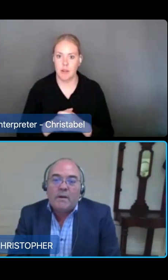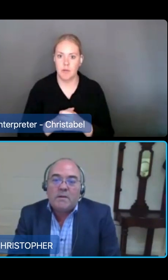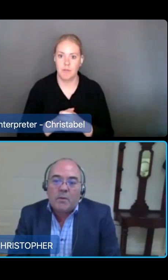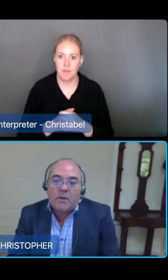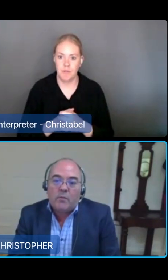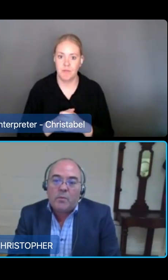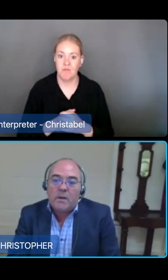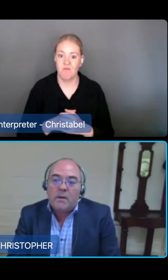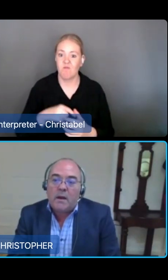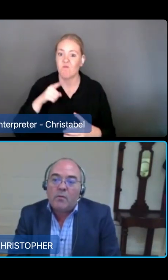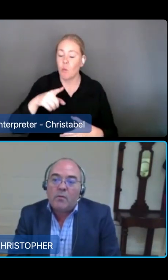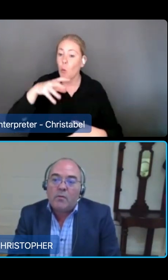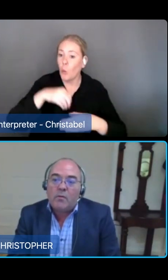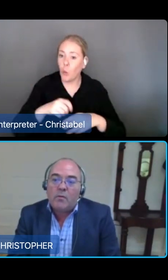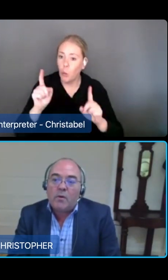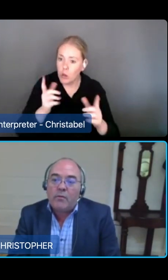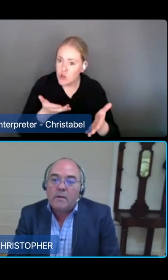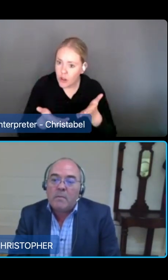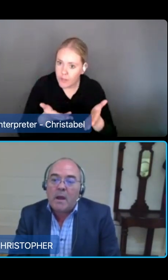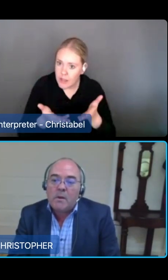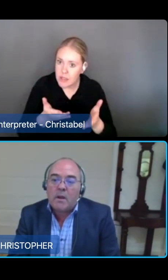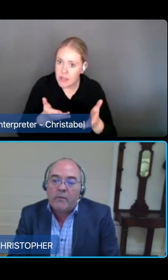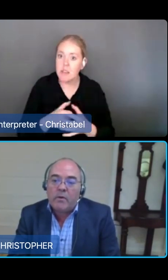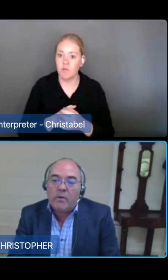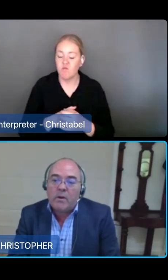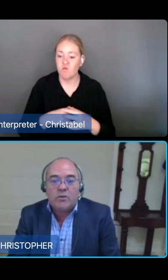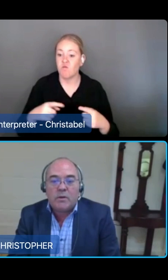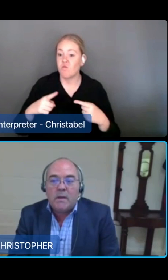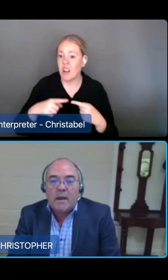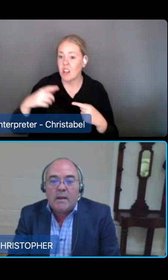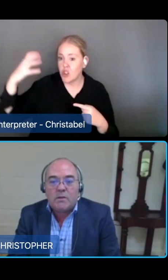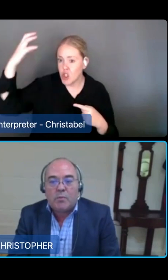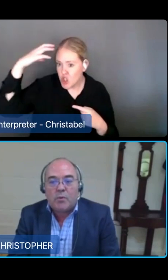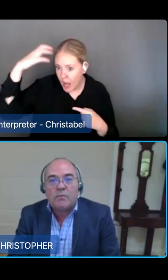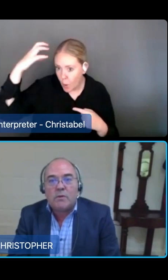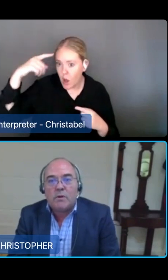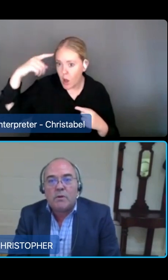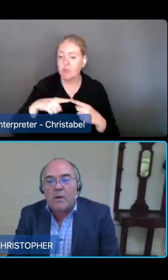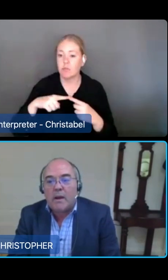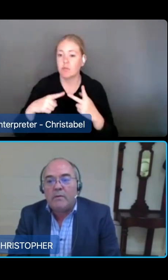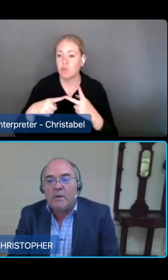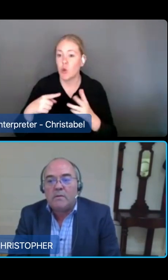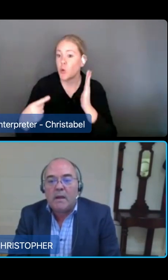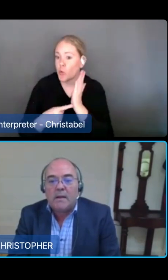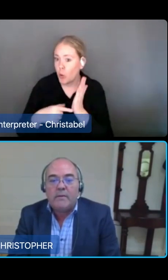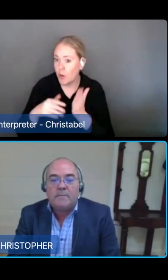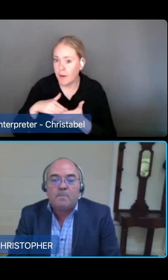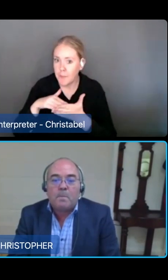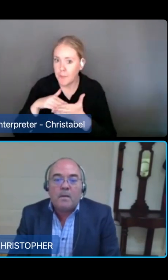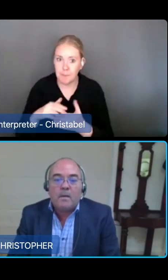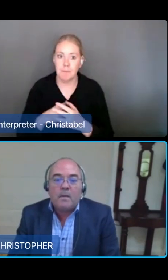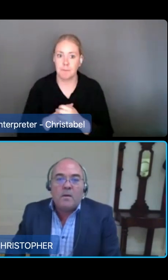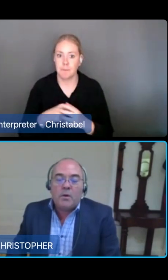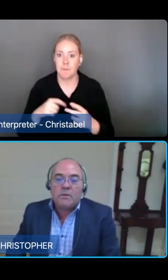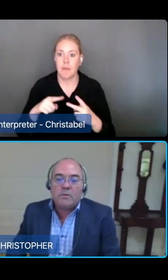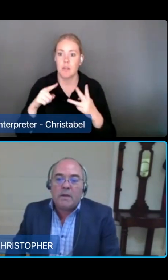when someone will be recovering and someone may be recovering from an injury and needs support to return to their activities of daily living.